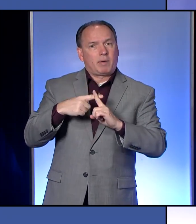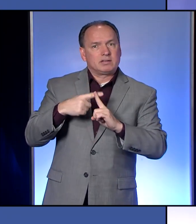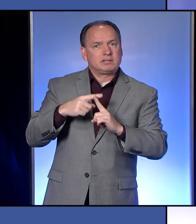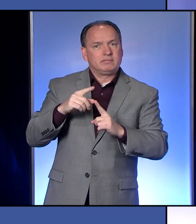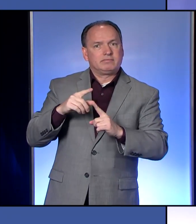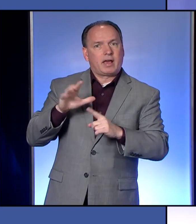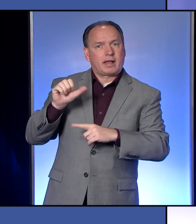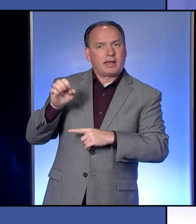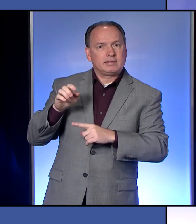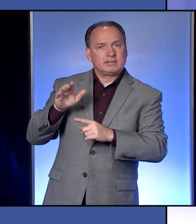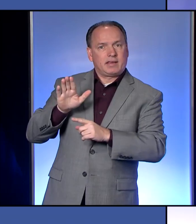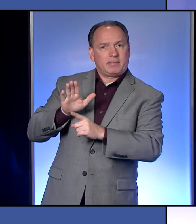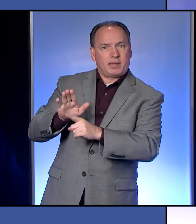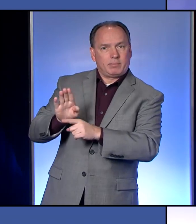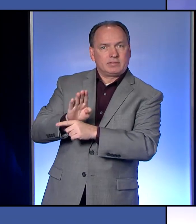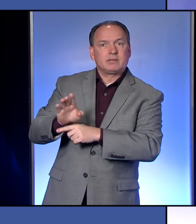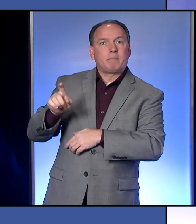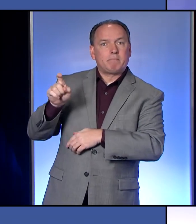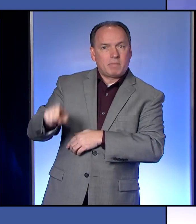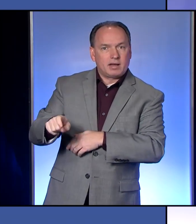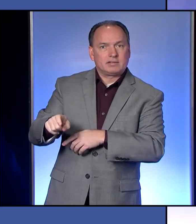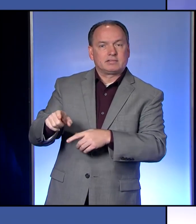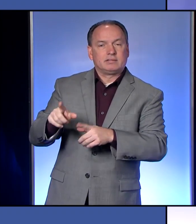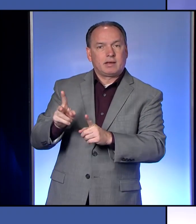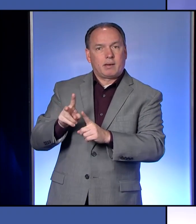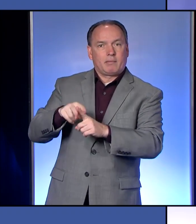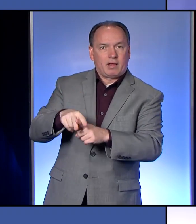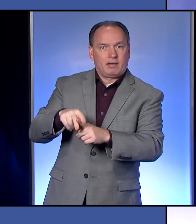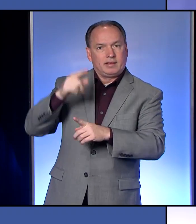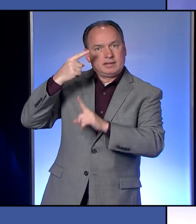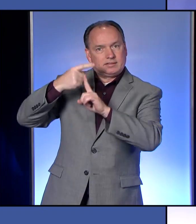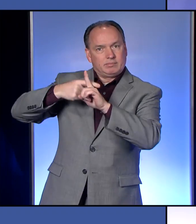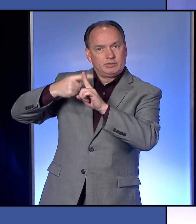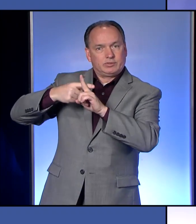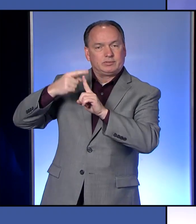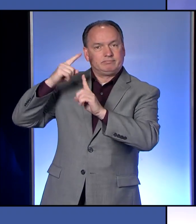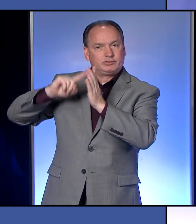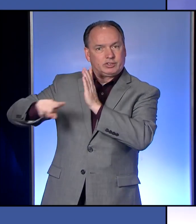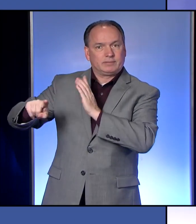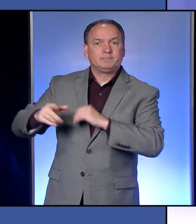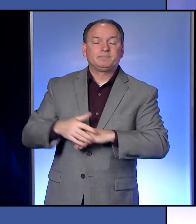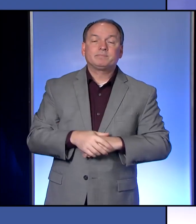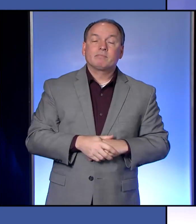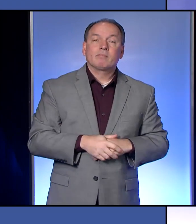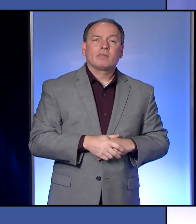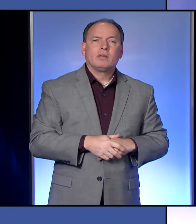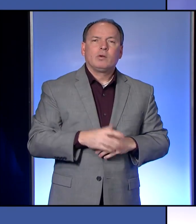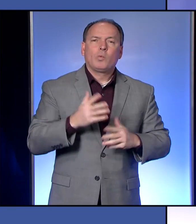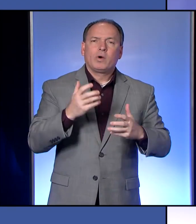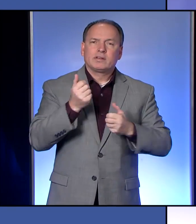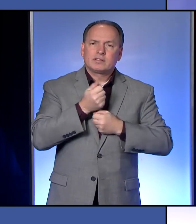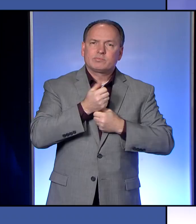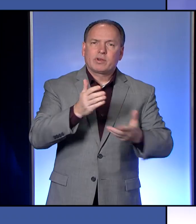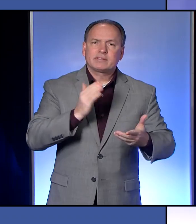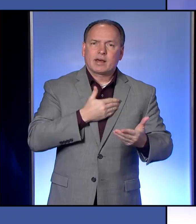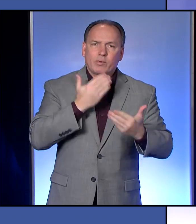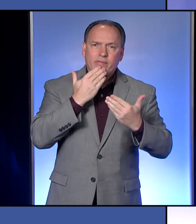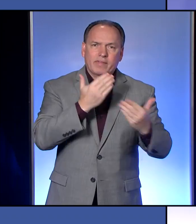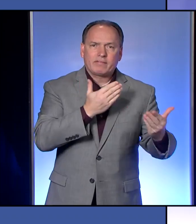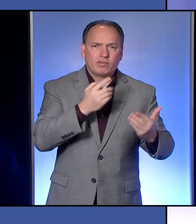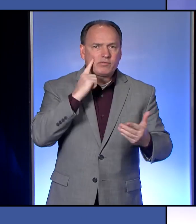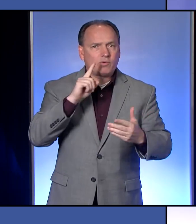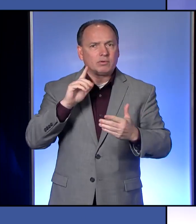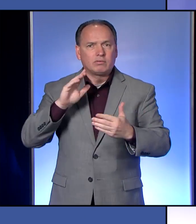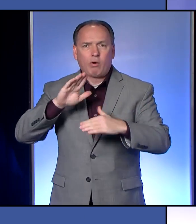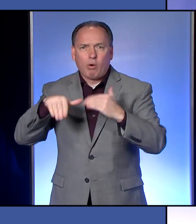must implement temperature screening. We want to express our appreciation for our businesses and